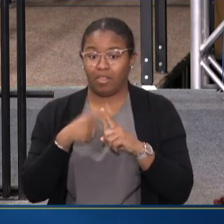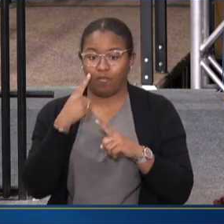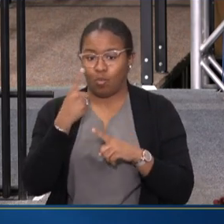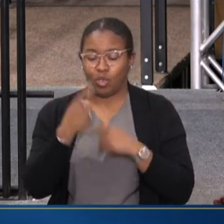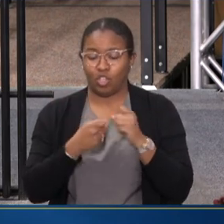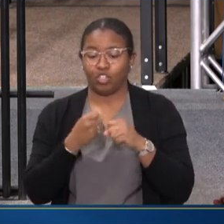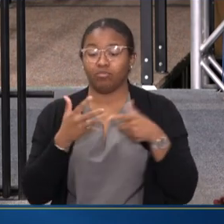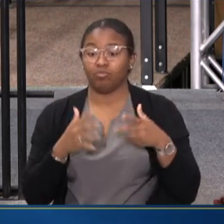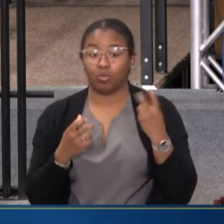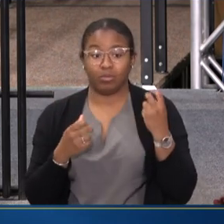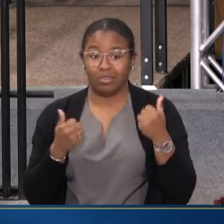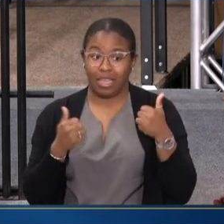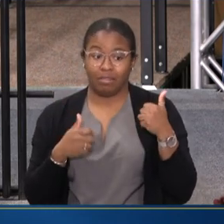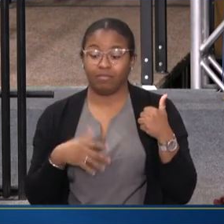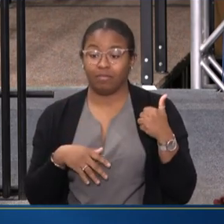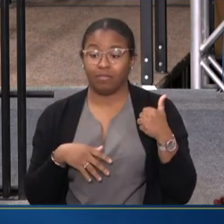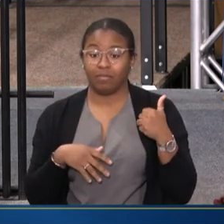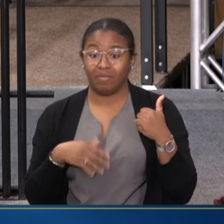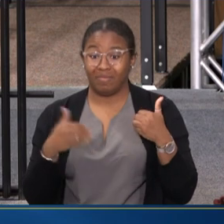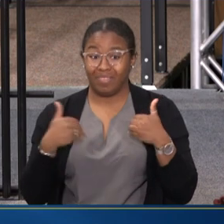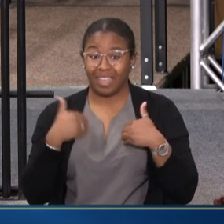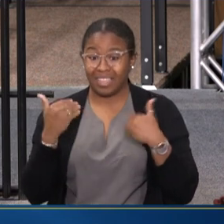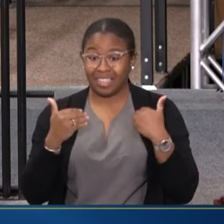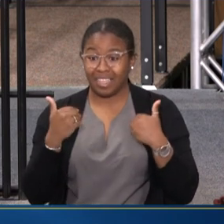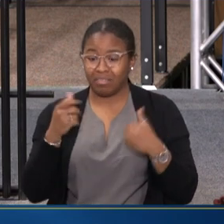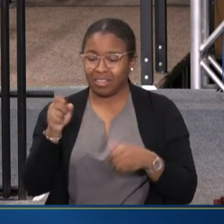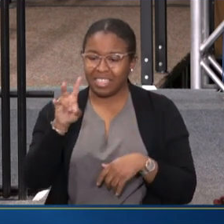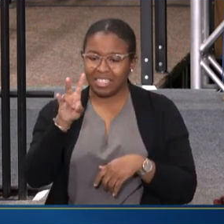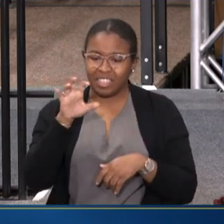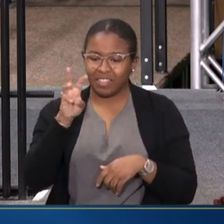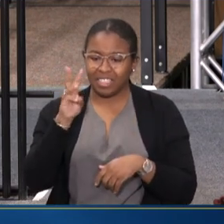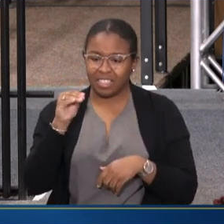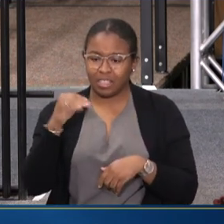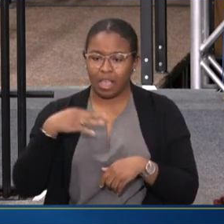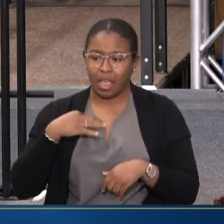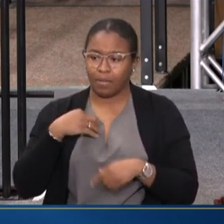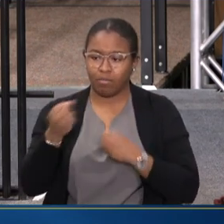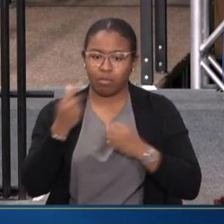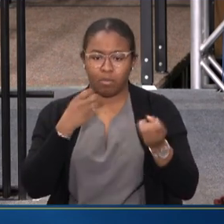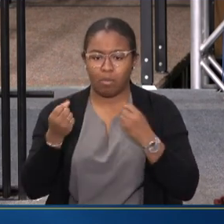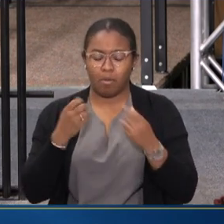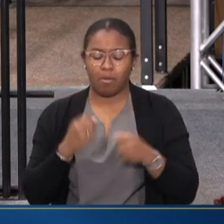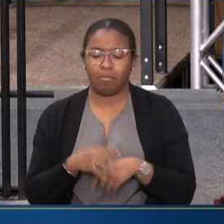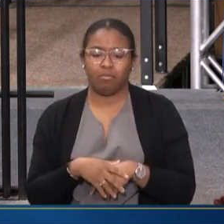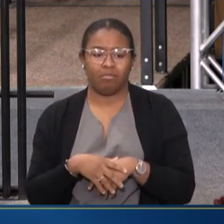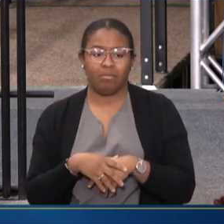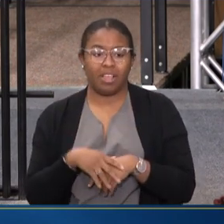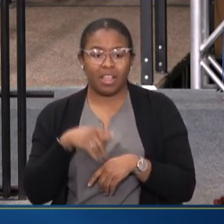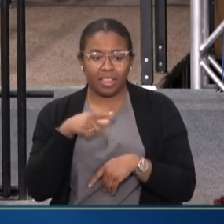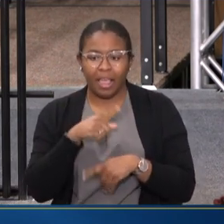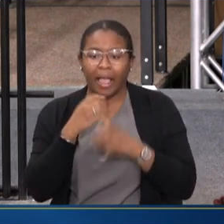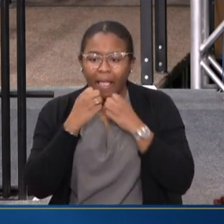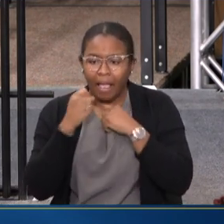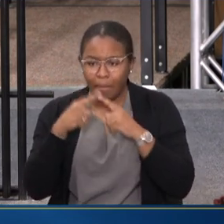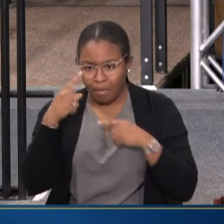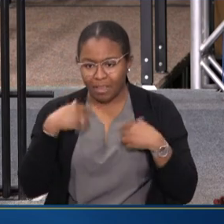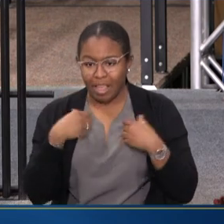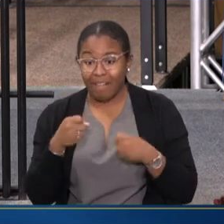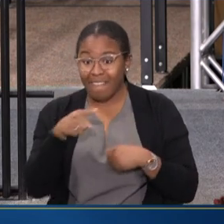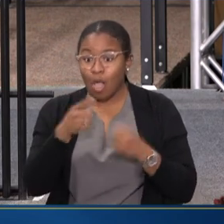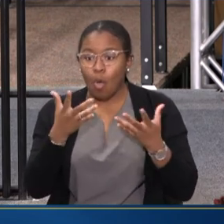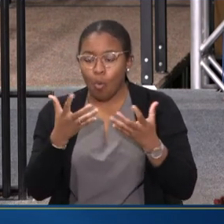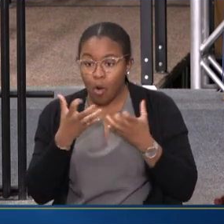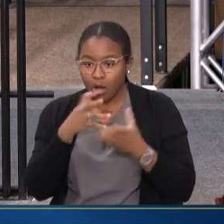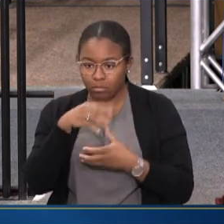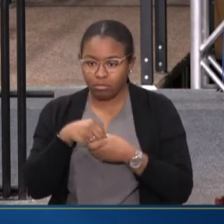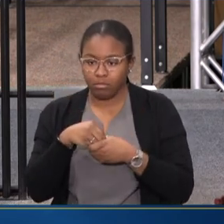MONTHS. YOUNG ADULTS, WE GOT 760 APPLICATIONS. THEY CARE ABOUT MENTAL HEALTH, THEY WANT